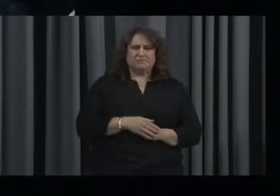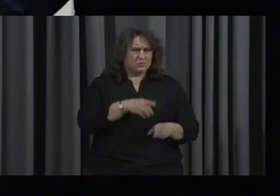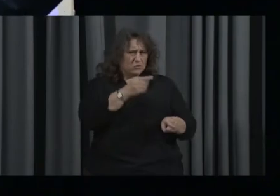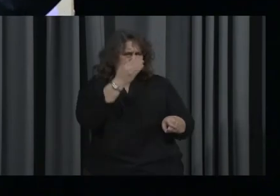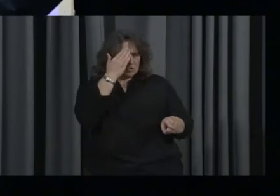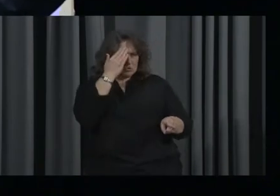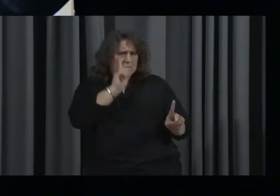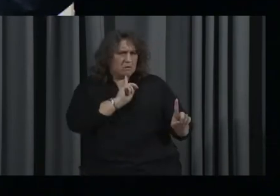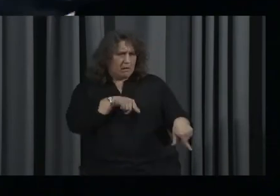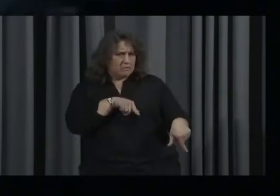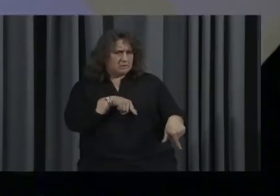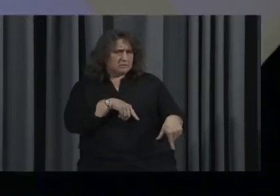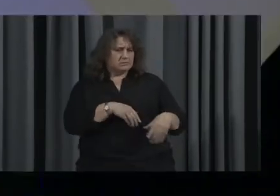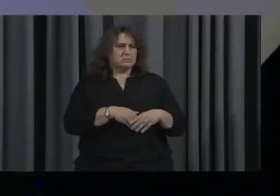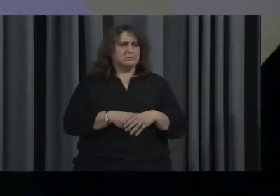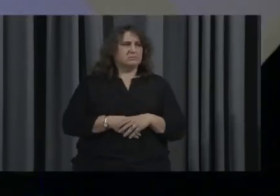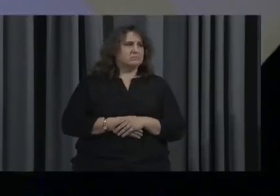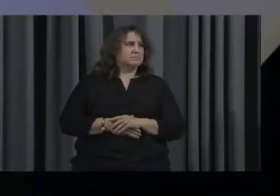Let's see.